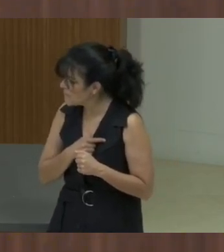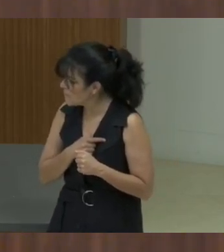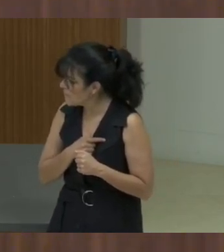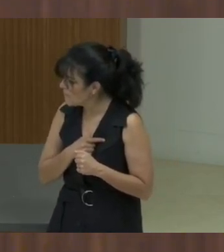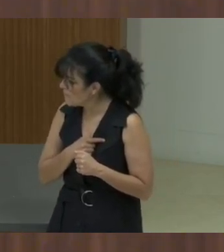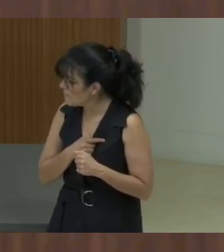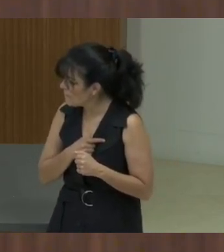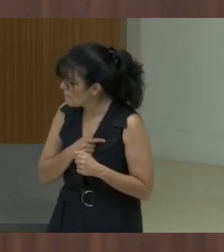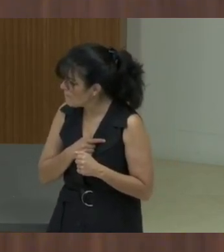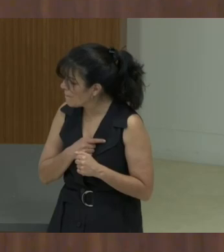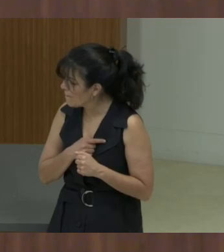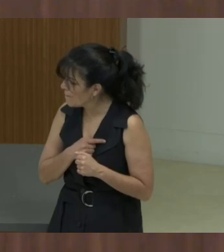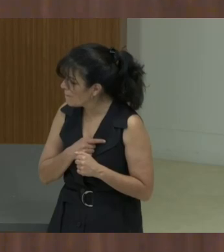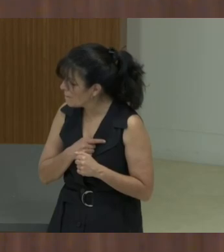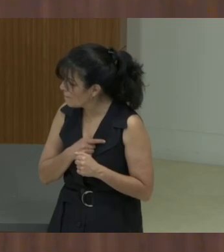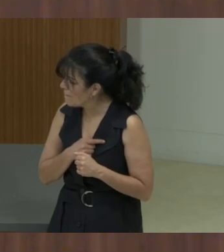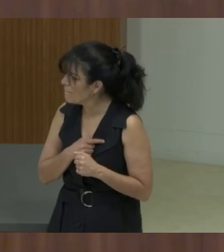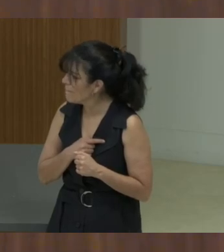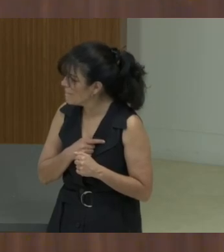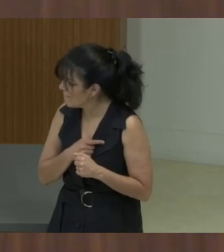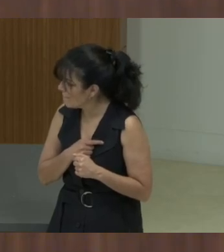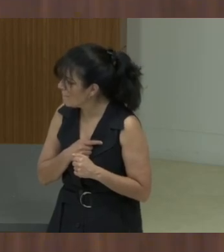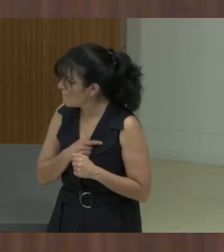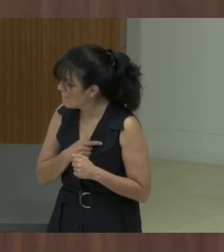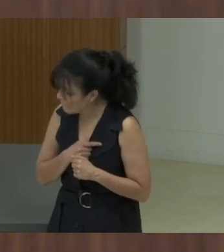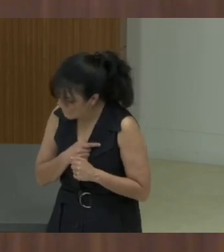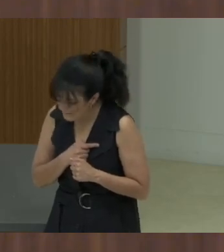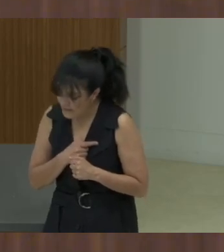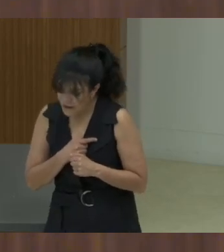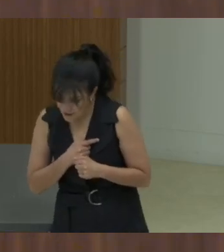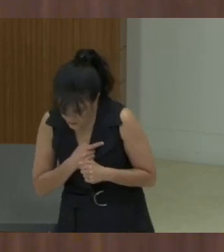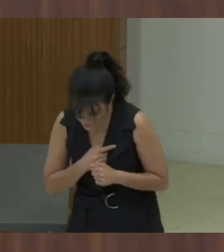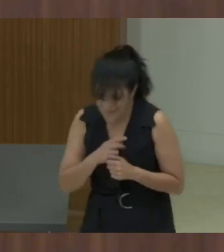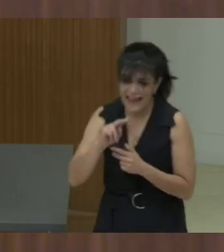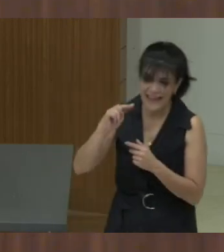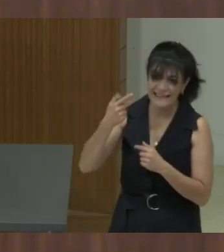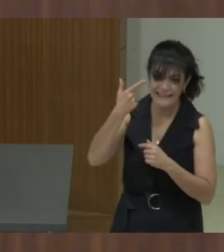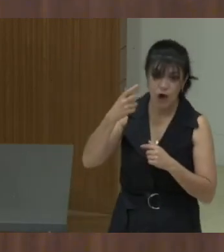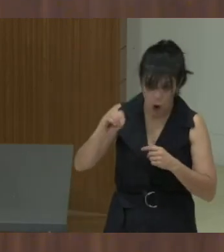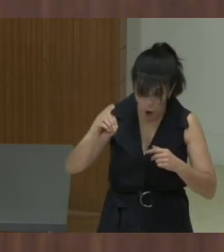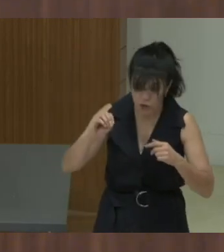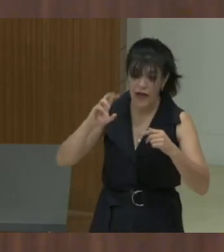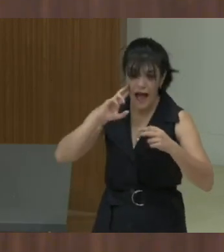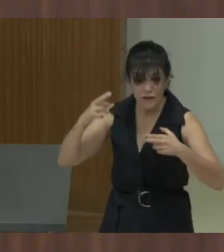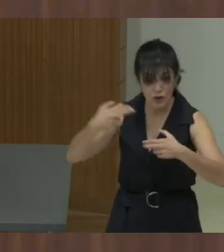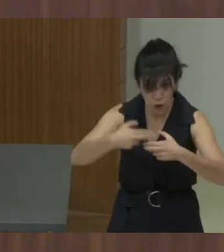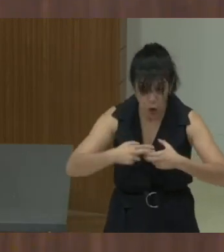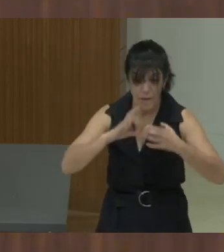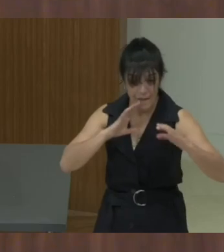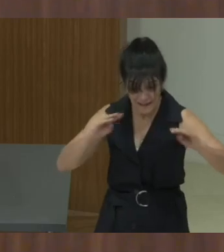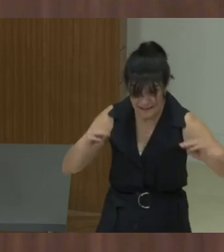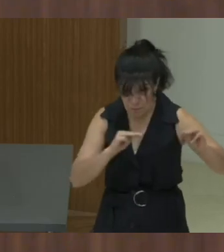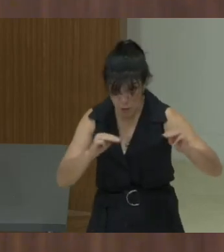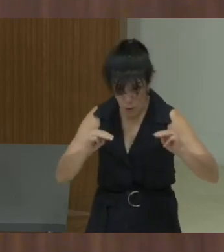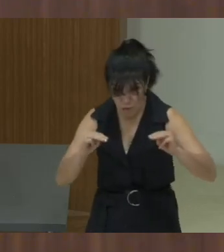process, are the networks which acted as pressure, uh, for them to join the movement, government, but it was also a recognition